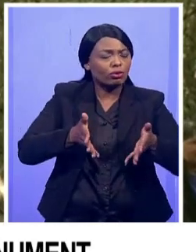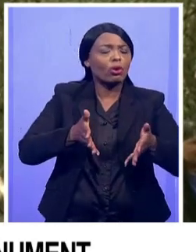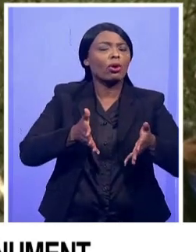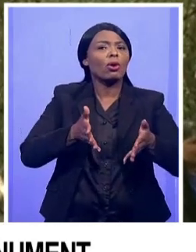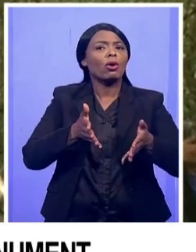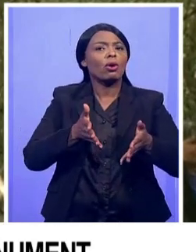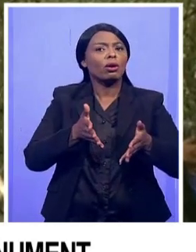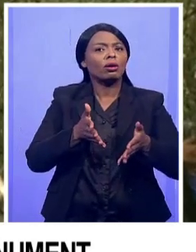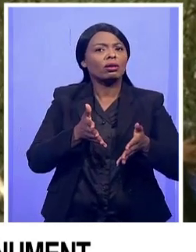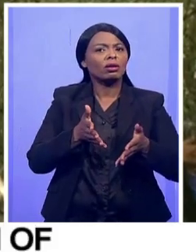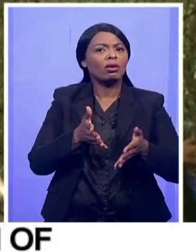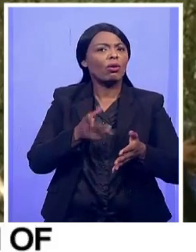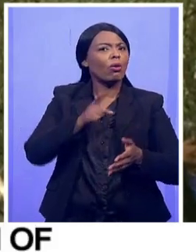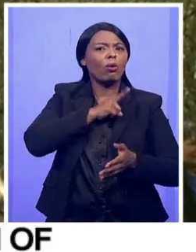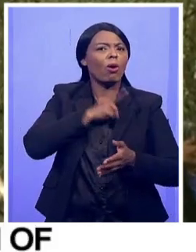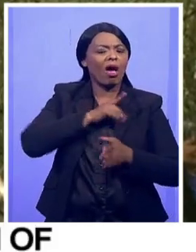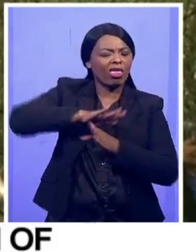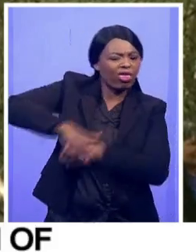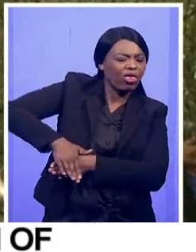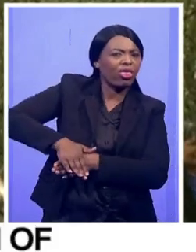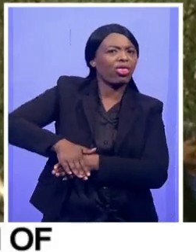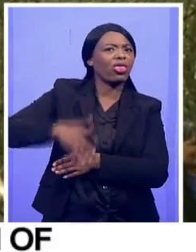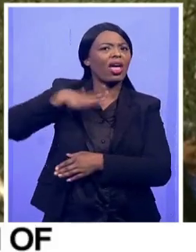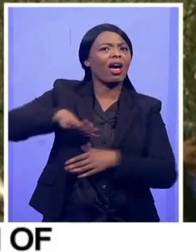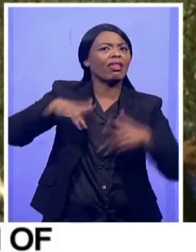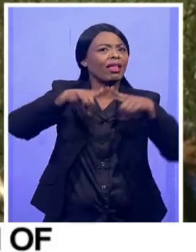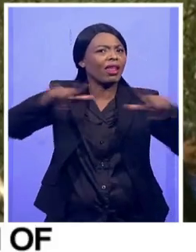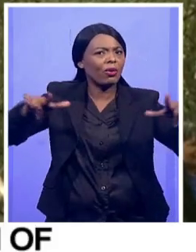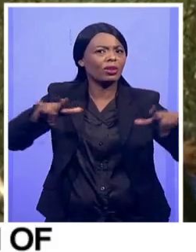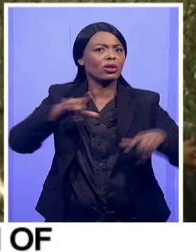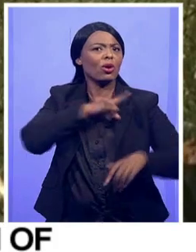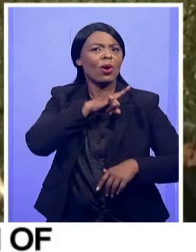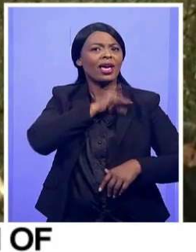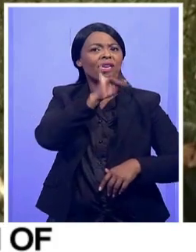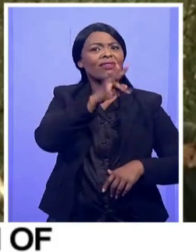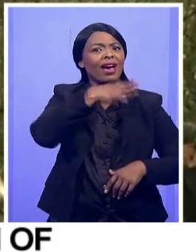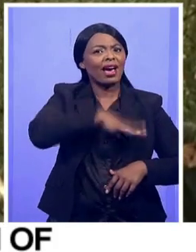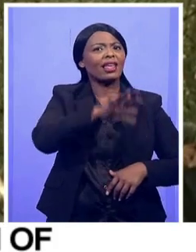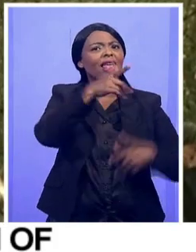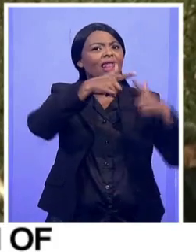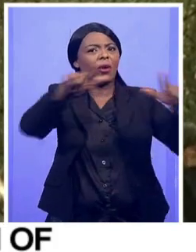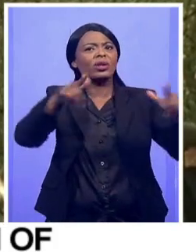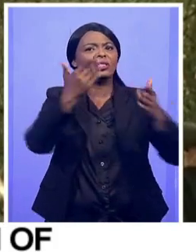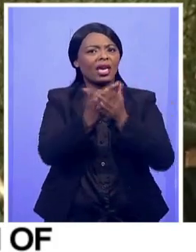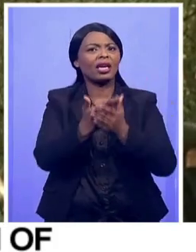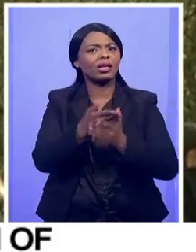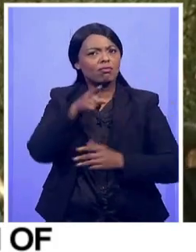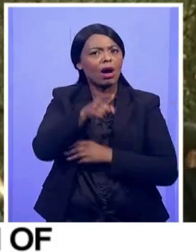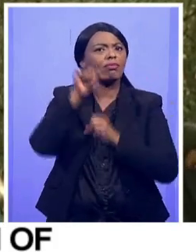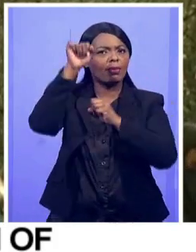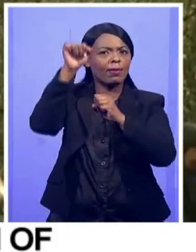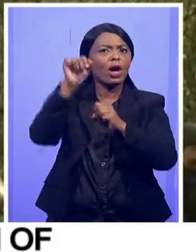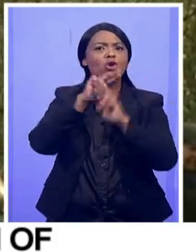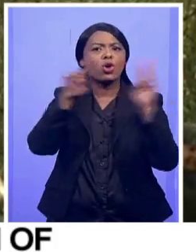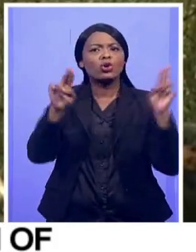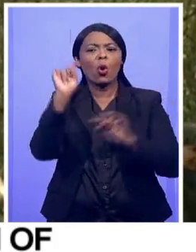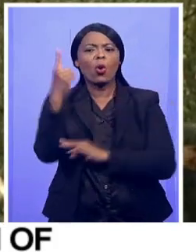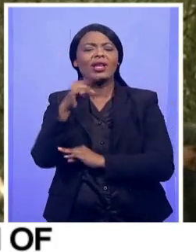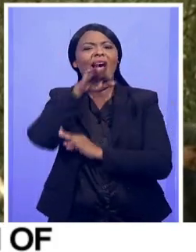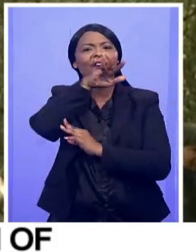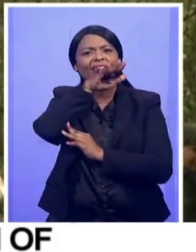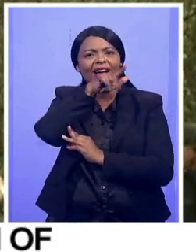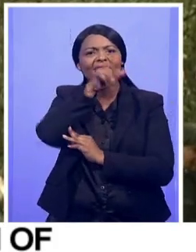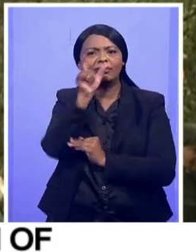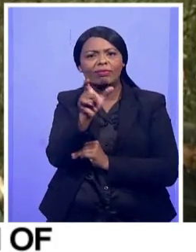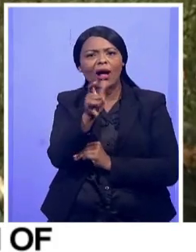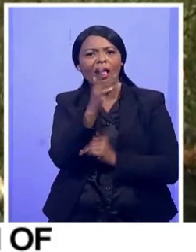And denying any of the languages, and once again, if it was any of the languages, I would have been here as well. It's not just about Afrikaans and the monuments. It's about denying what